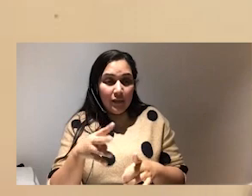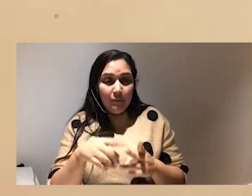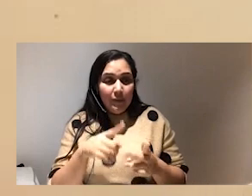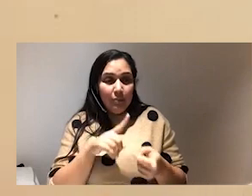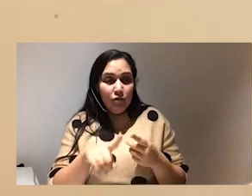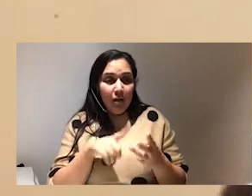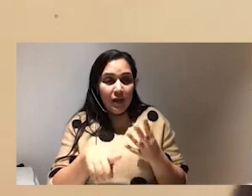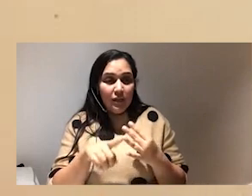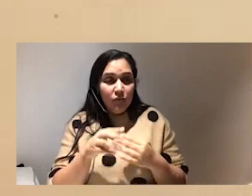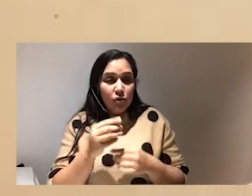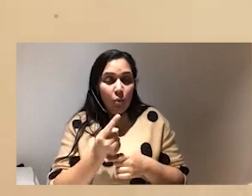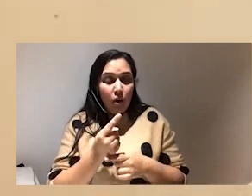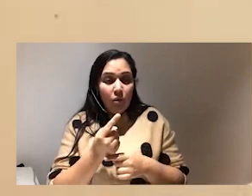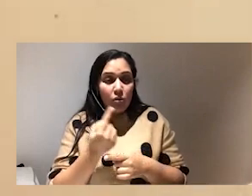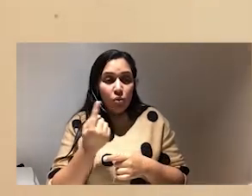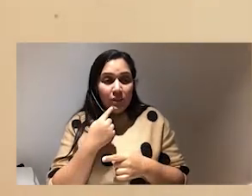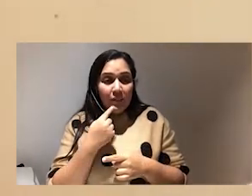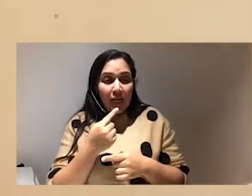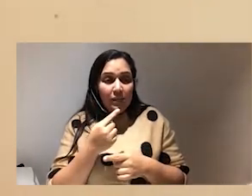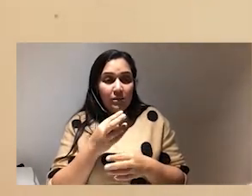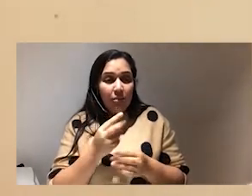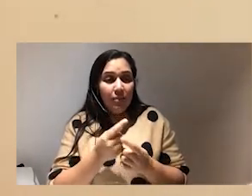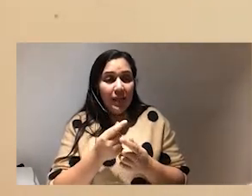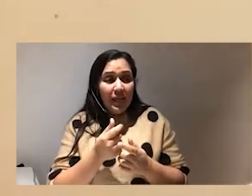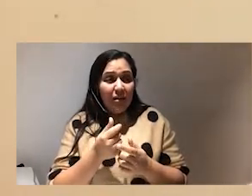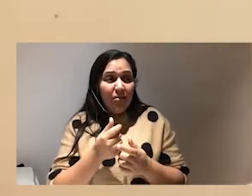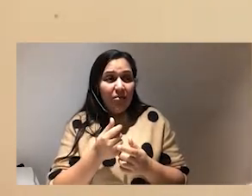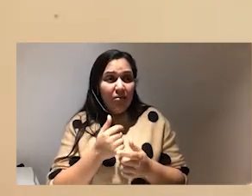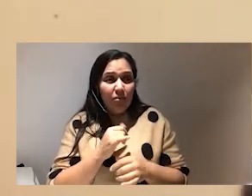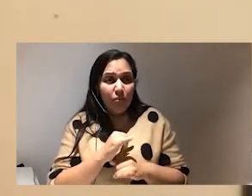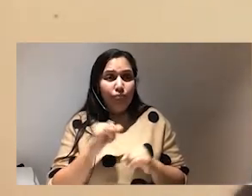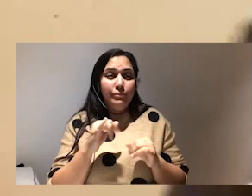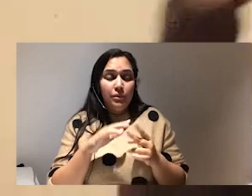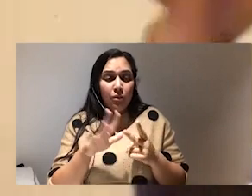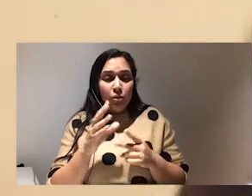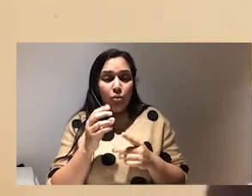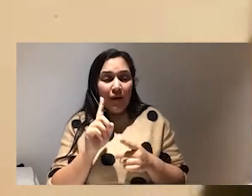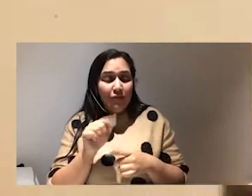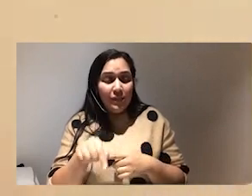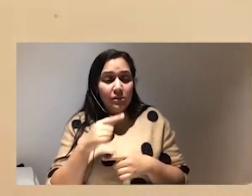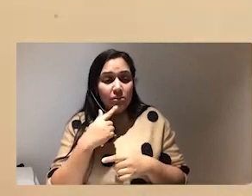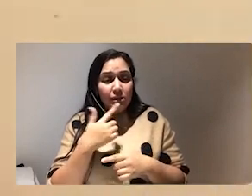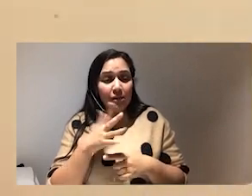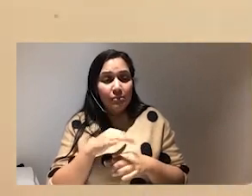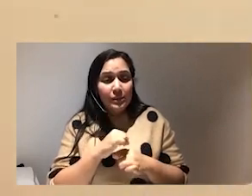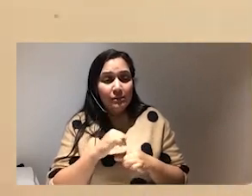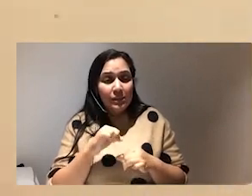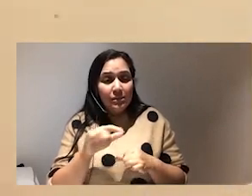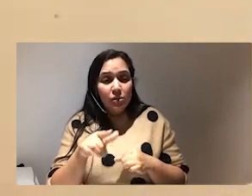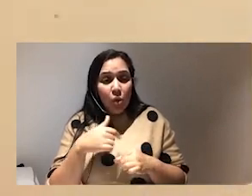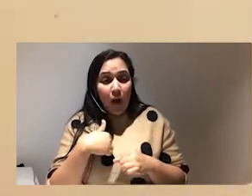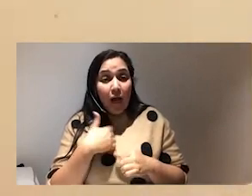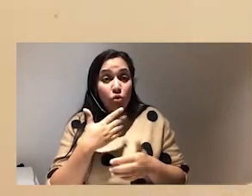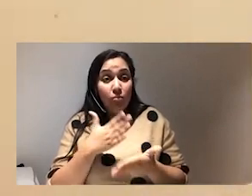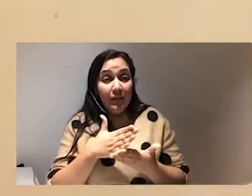like someone someone saying something outland outlandish or or whatever it is and so having spaciousness is really important so i don't i do